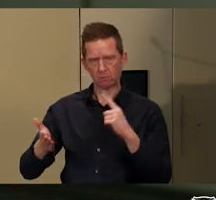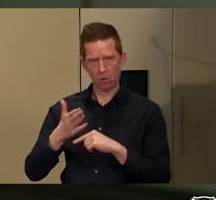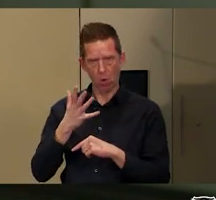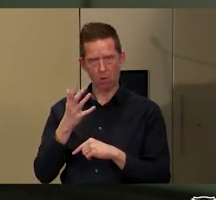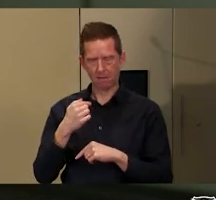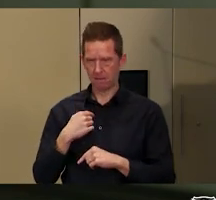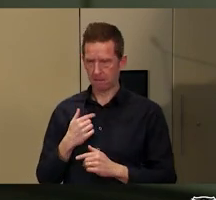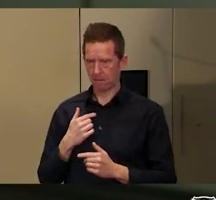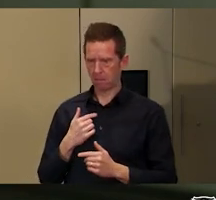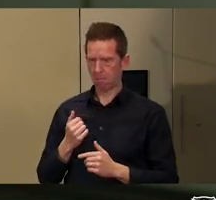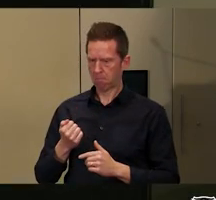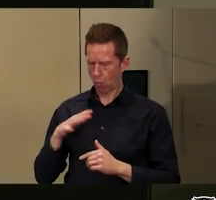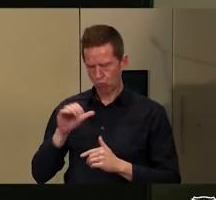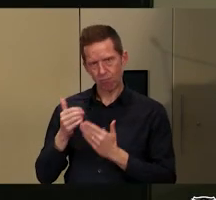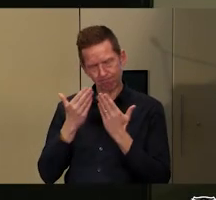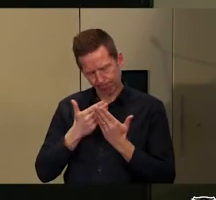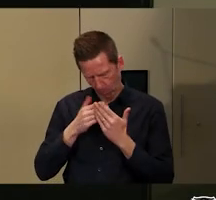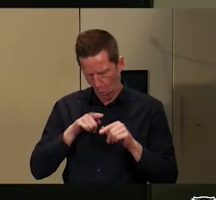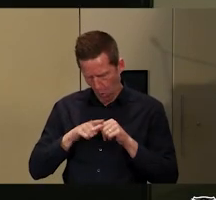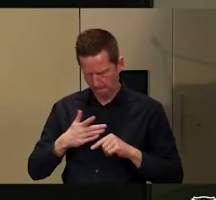on the country that they live?